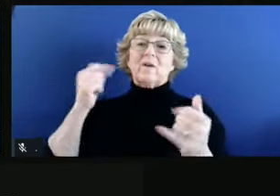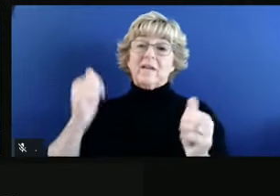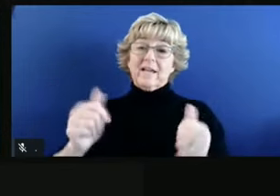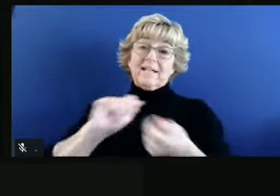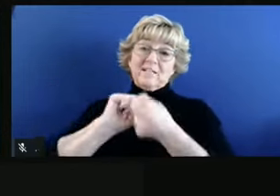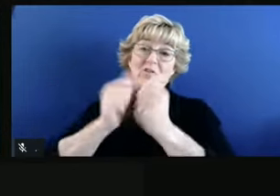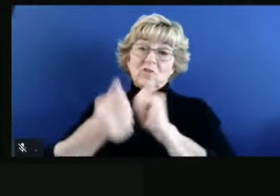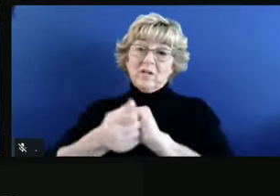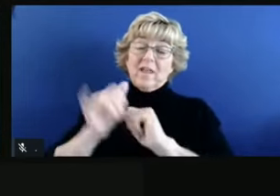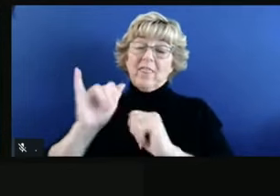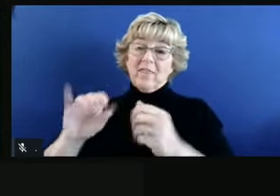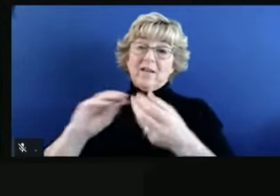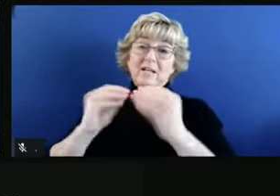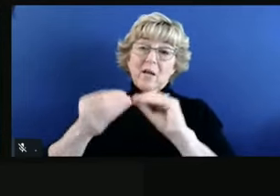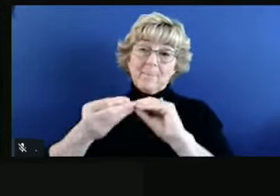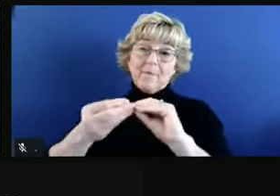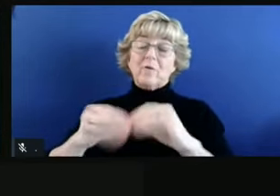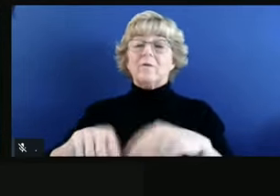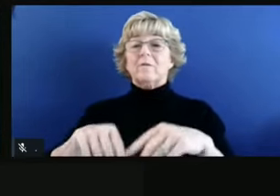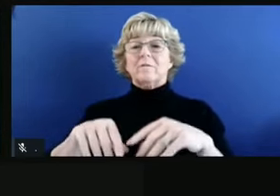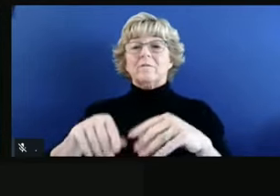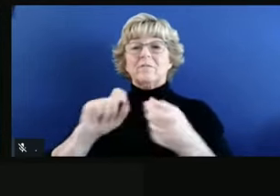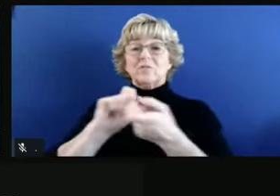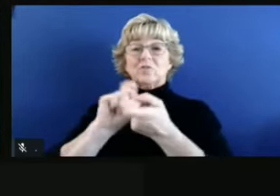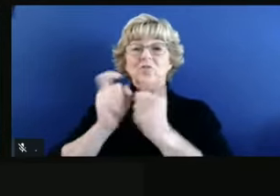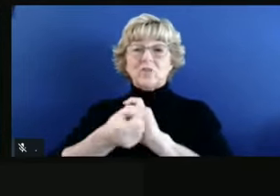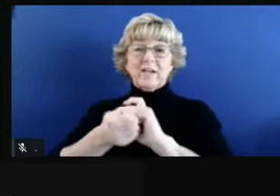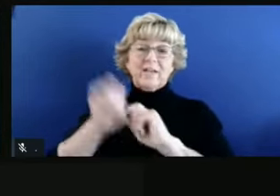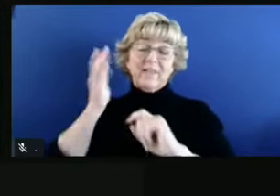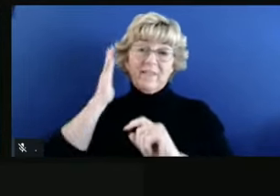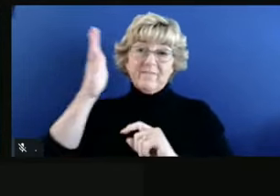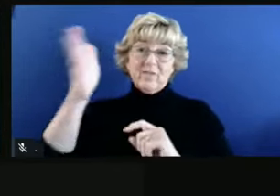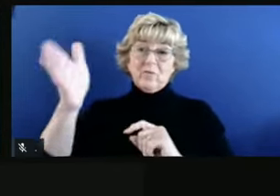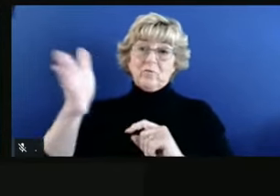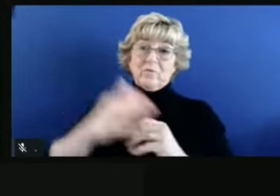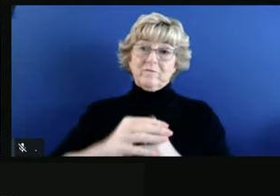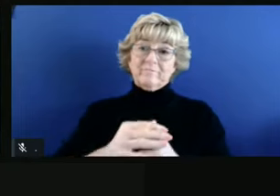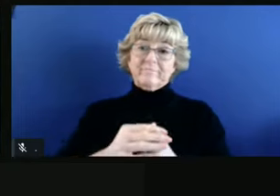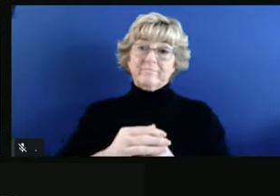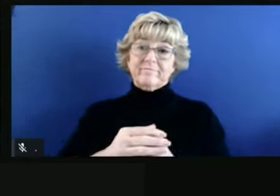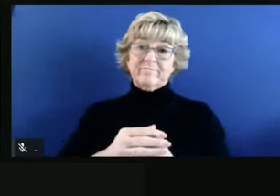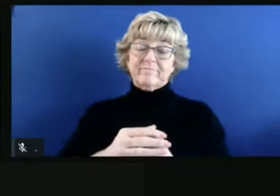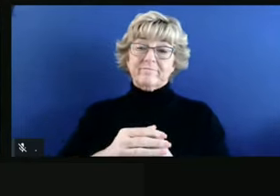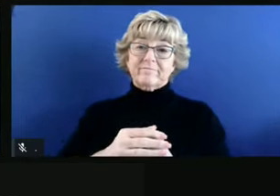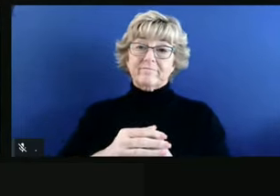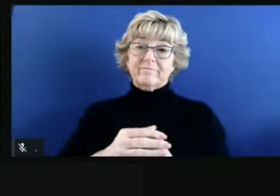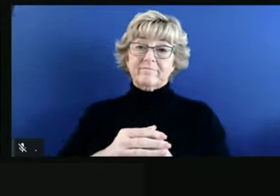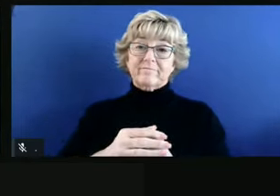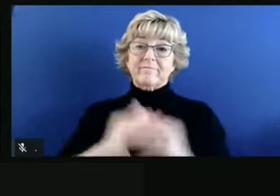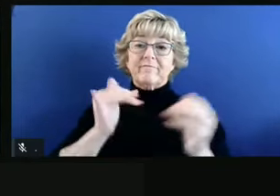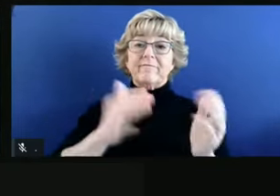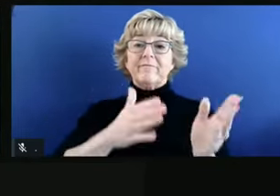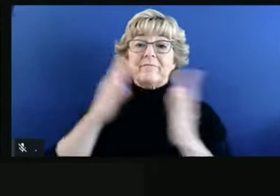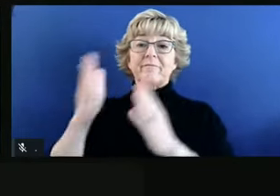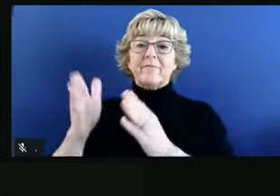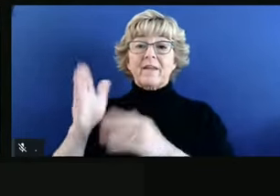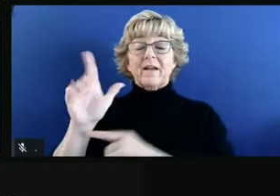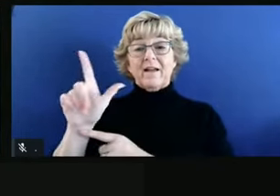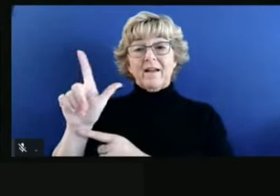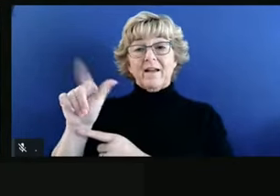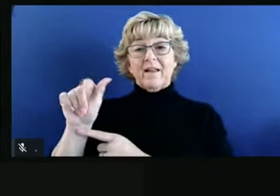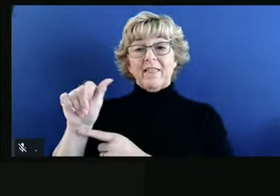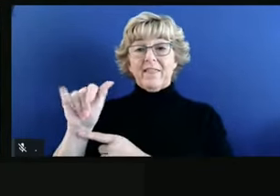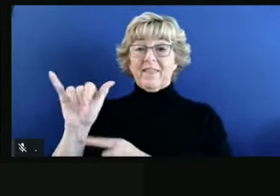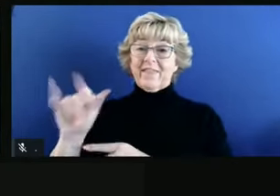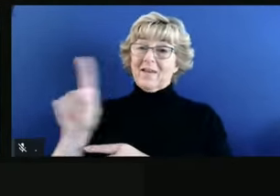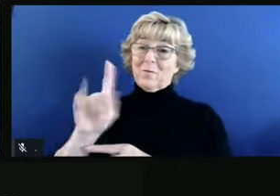those and change the story, change the future of where we might end up. As it relates to Los Angeles, you know, this is where I